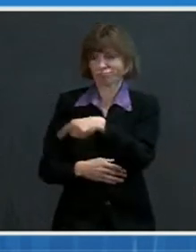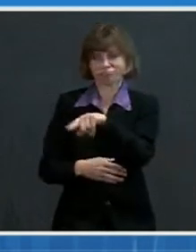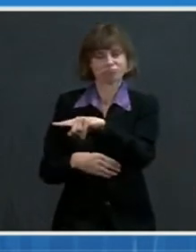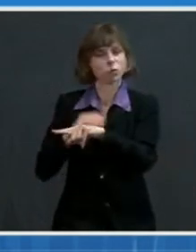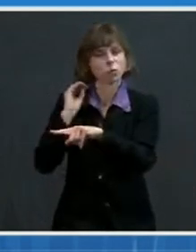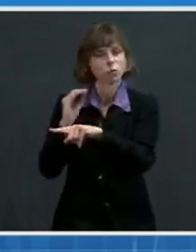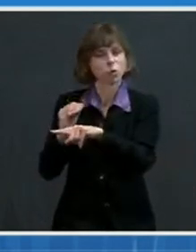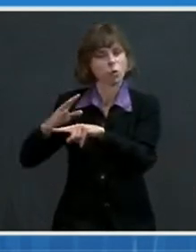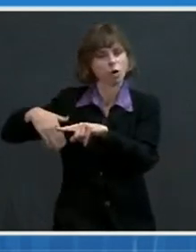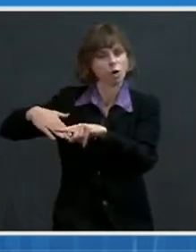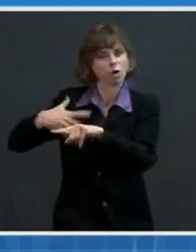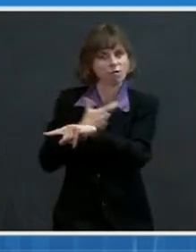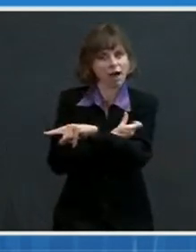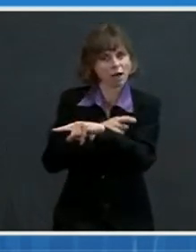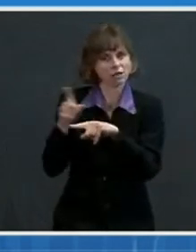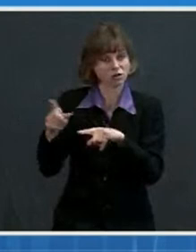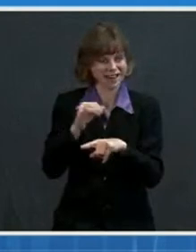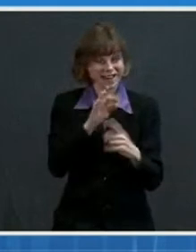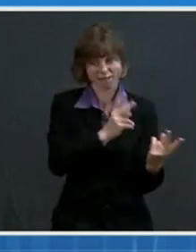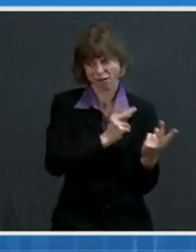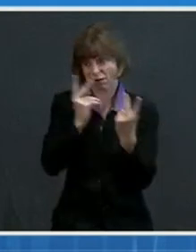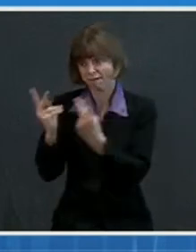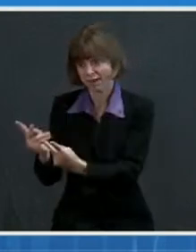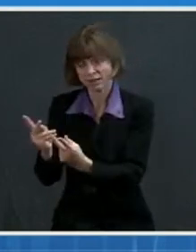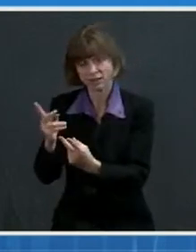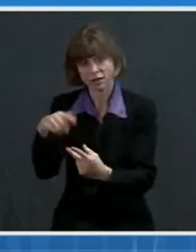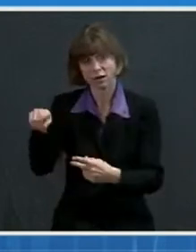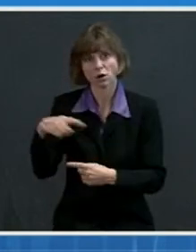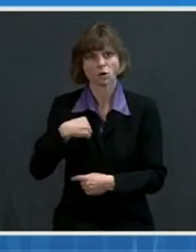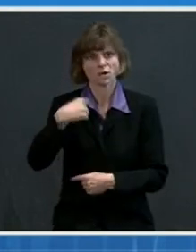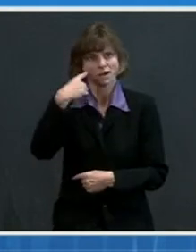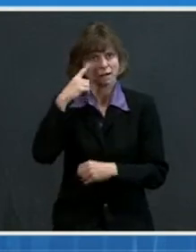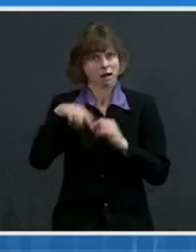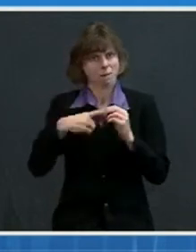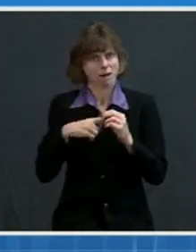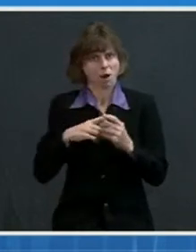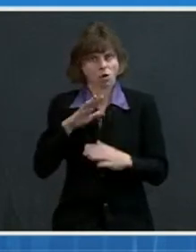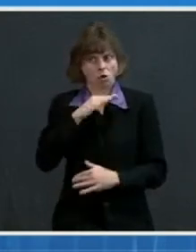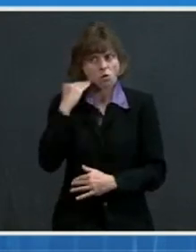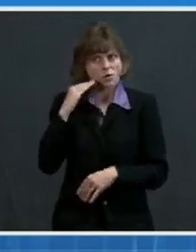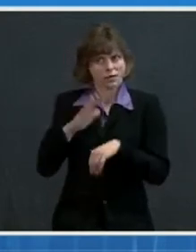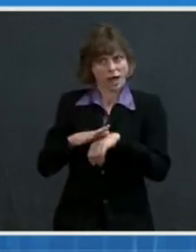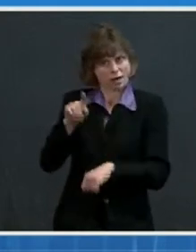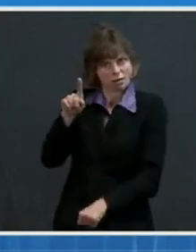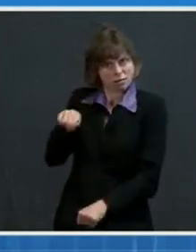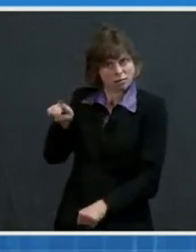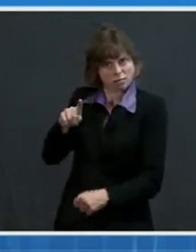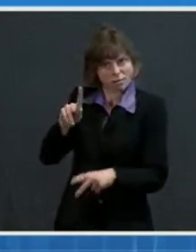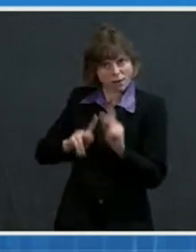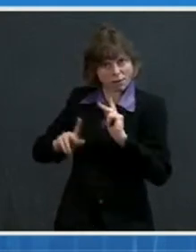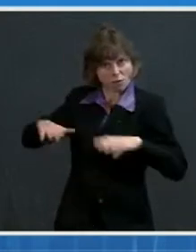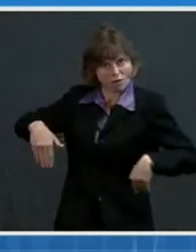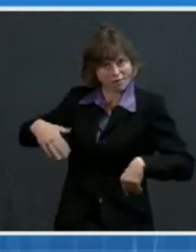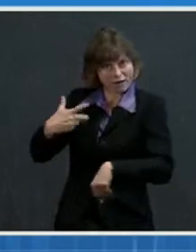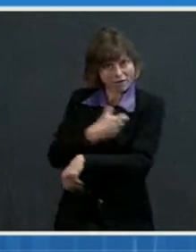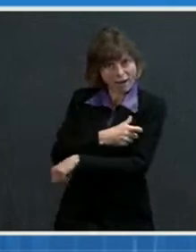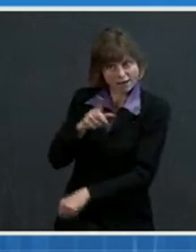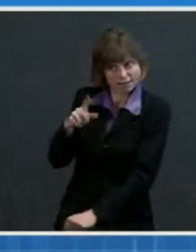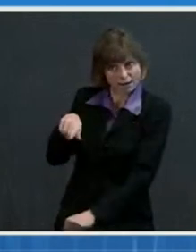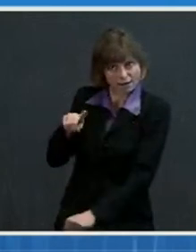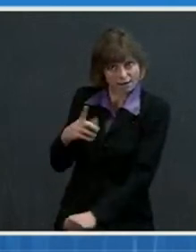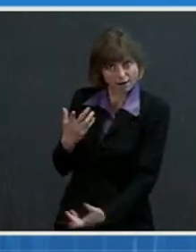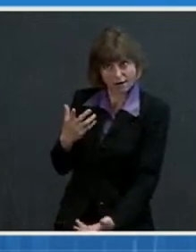visit with unvaccinated people, we have to consider the underlying risks of the unvaccinated people and any